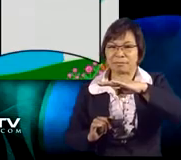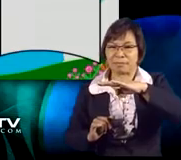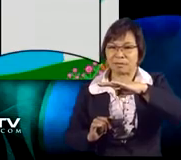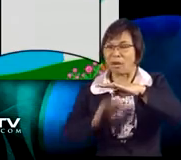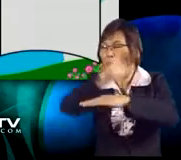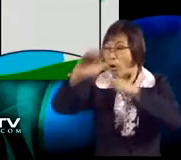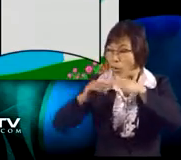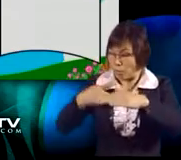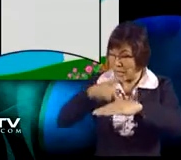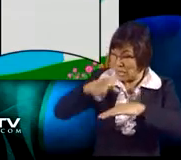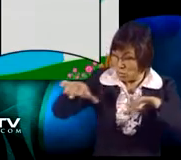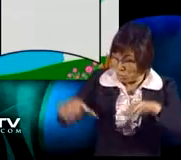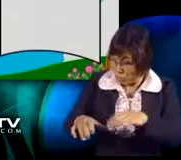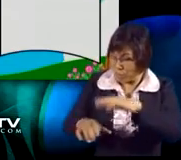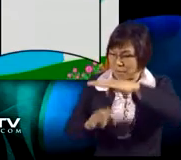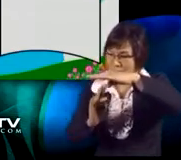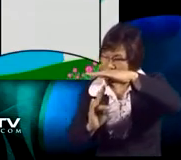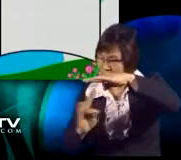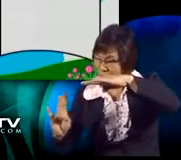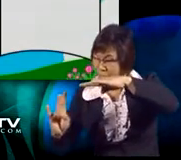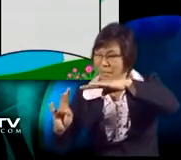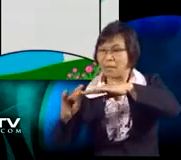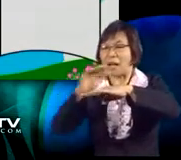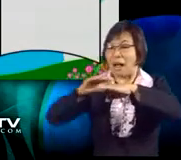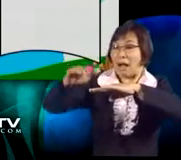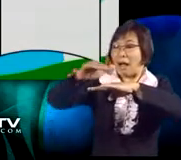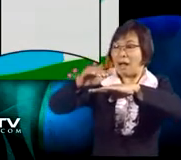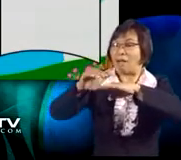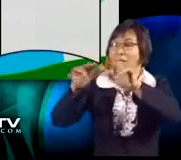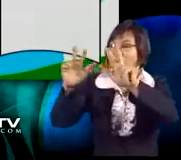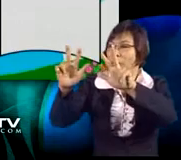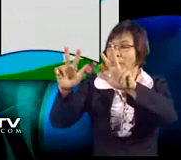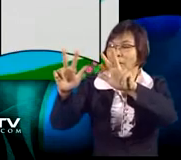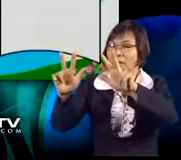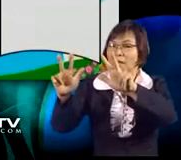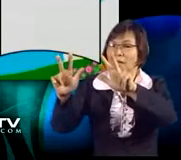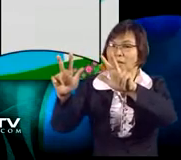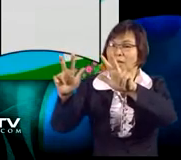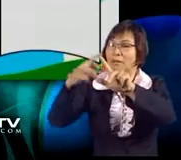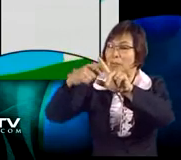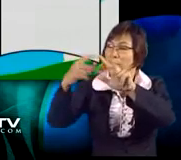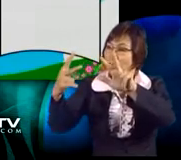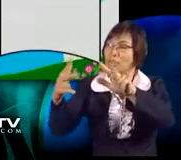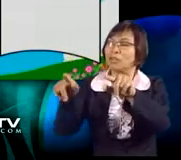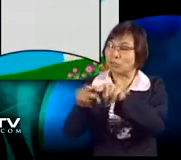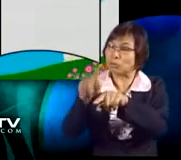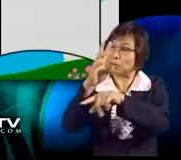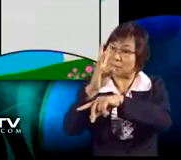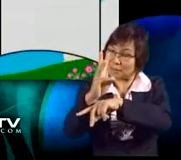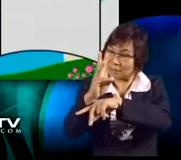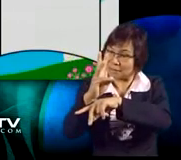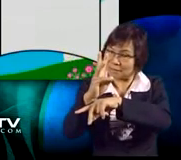denominator is 7. So, all we need to do is to add the numerators.